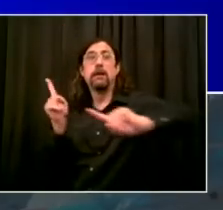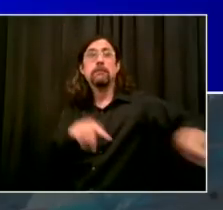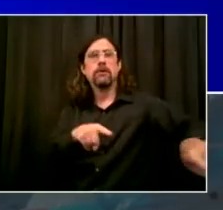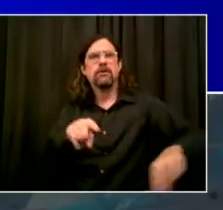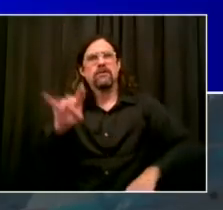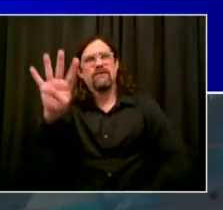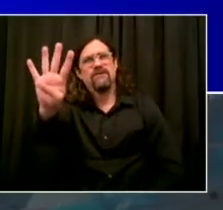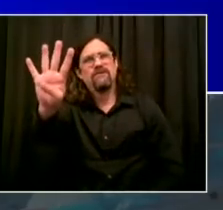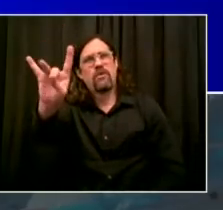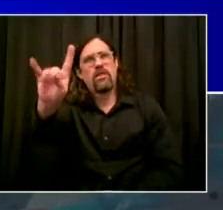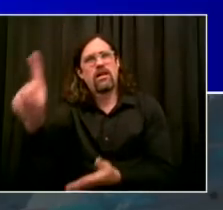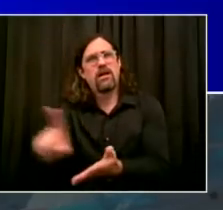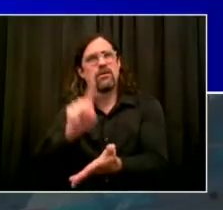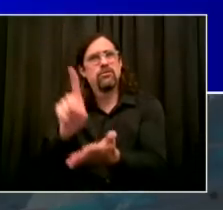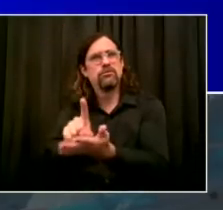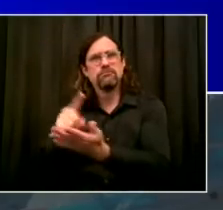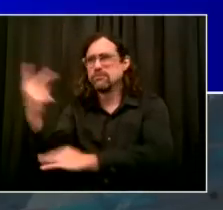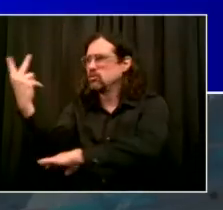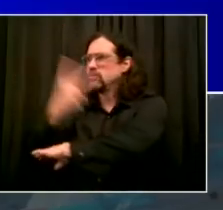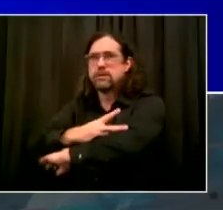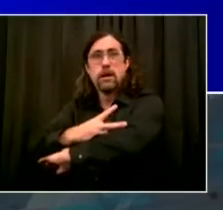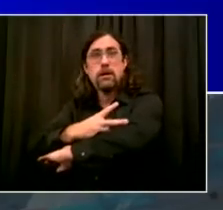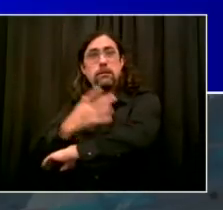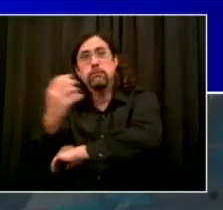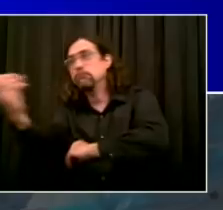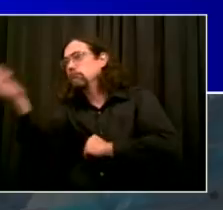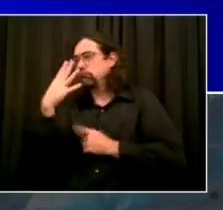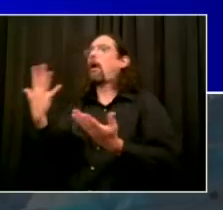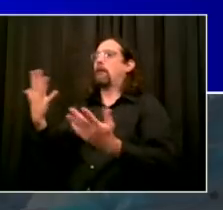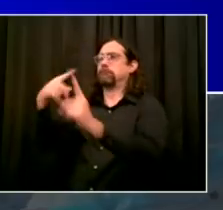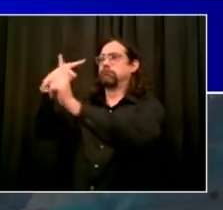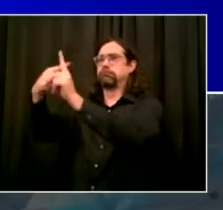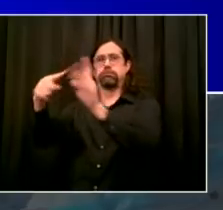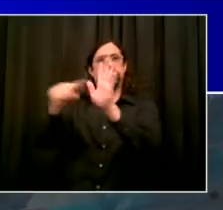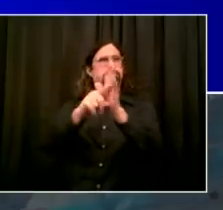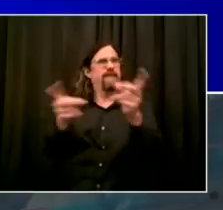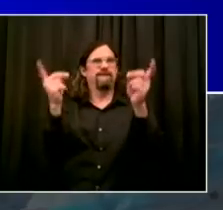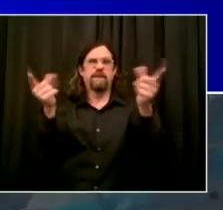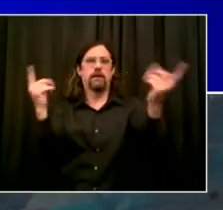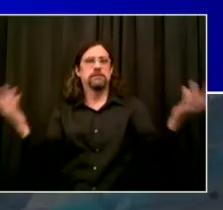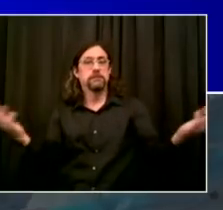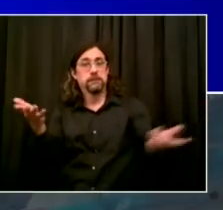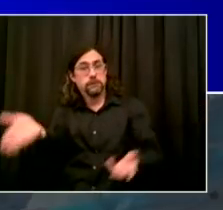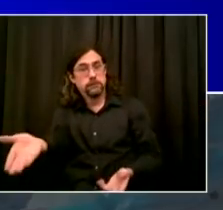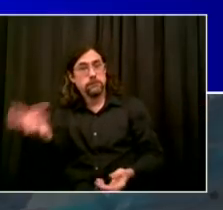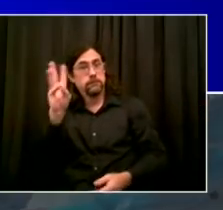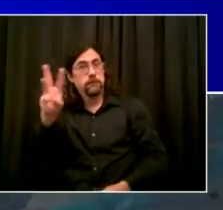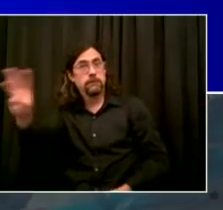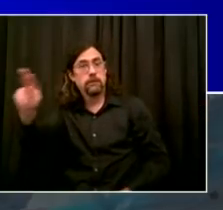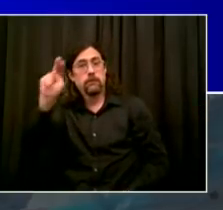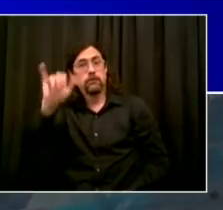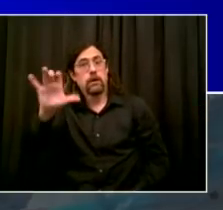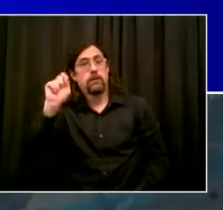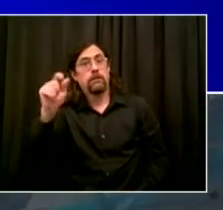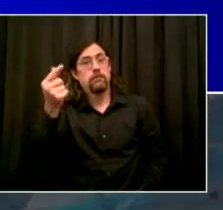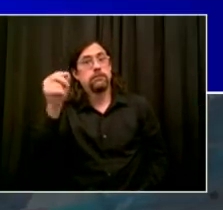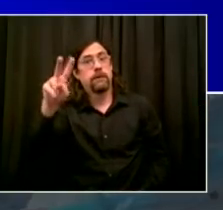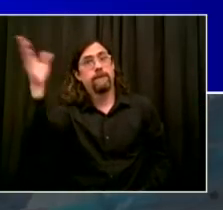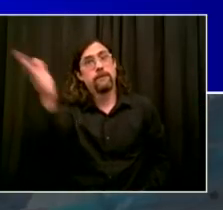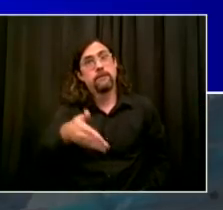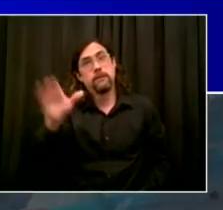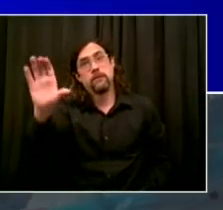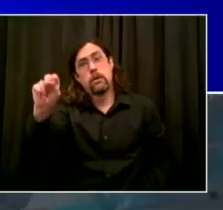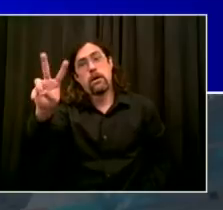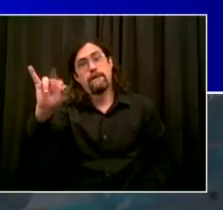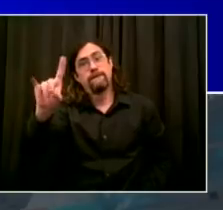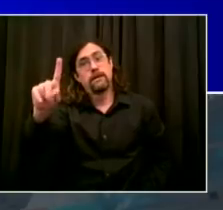Now, testing, as again, testing has been the key to every effective strategy. Testing is one of the crucial reasons New York City is coming back as strong as we